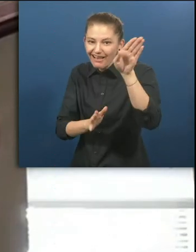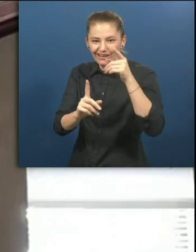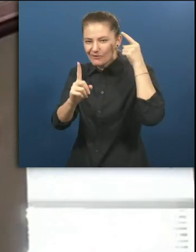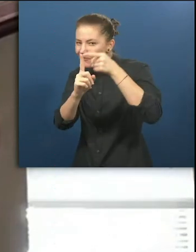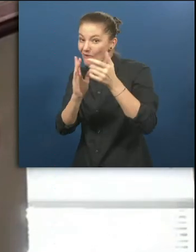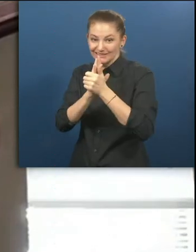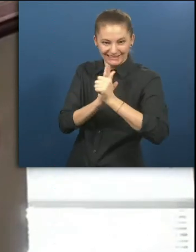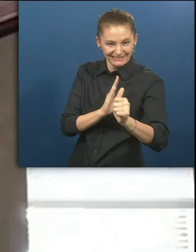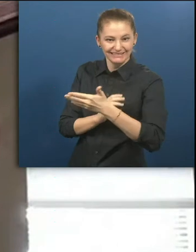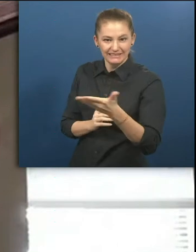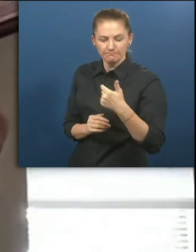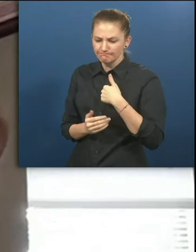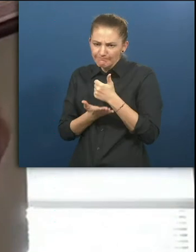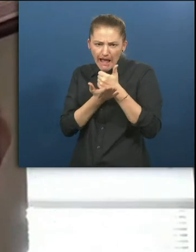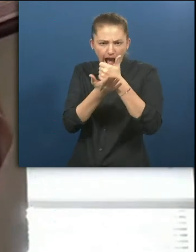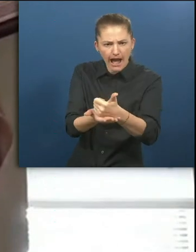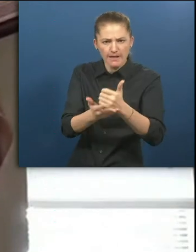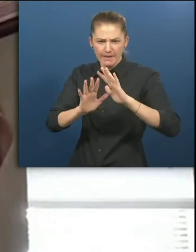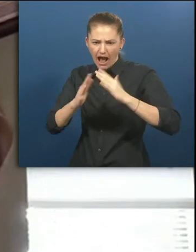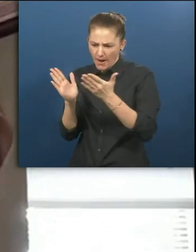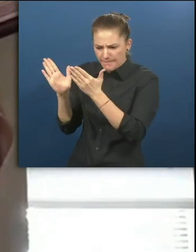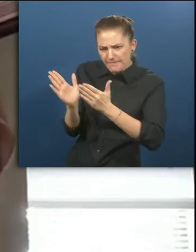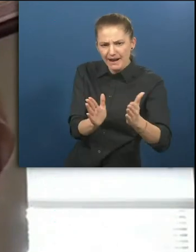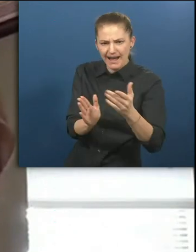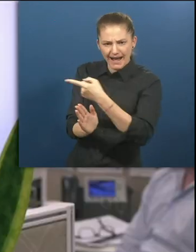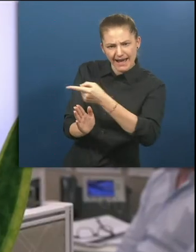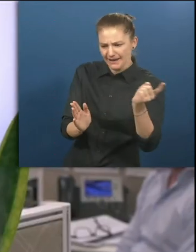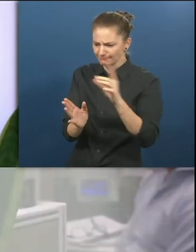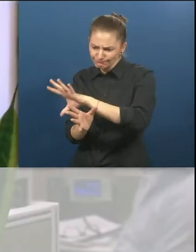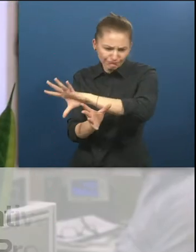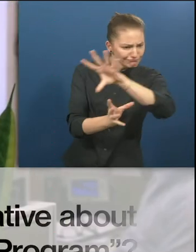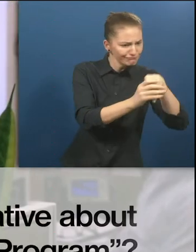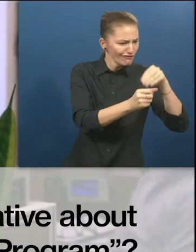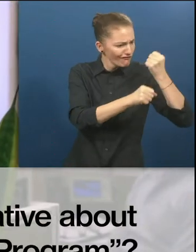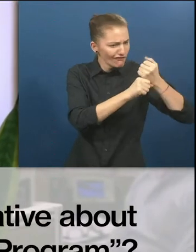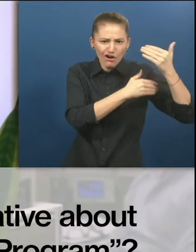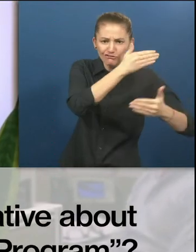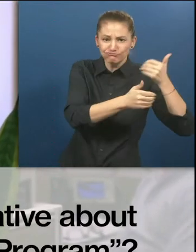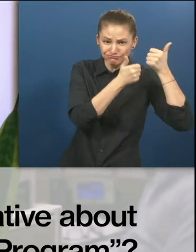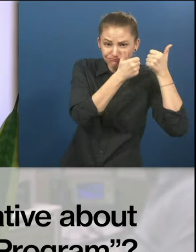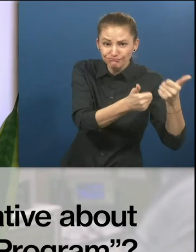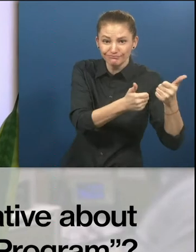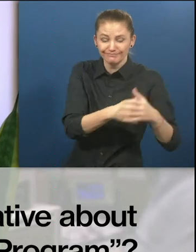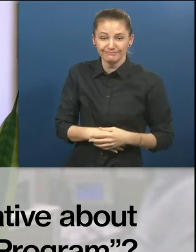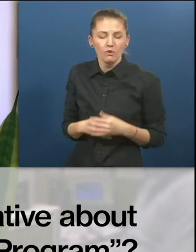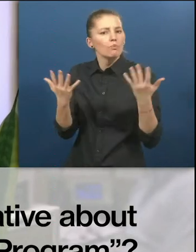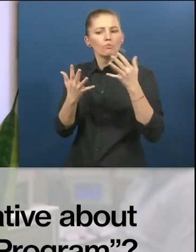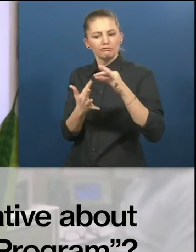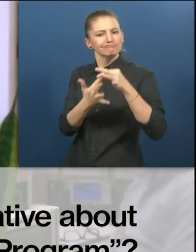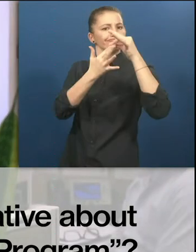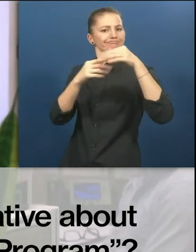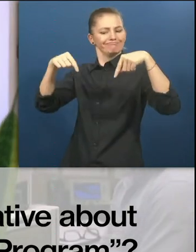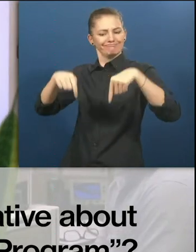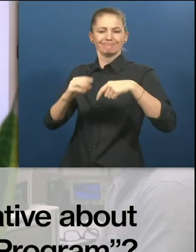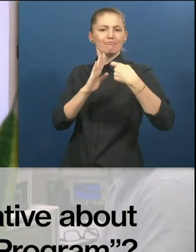help them plan how they'll manage their disability in the workplace. What is unique and innovative about Stepping Into